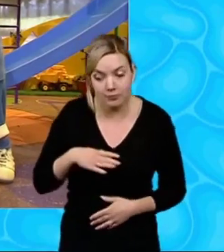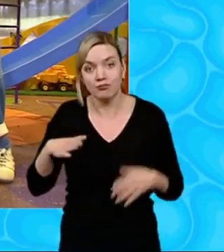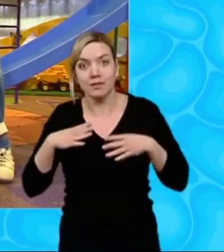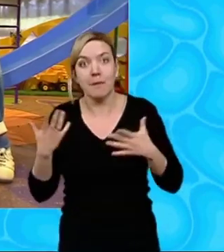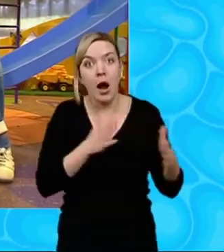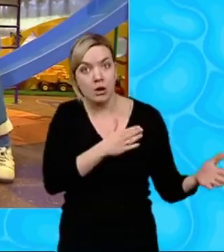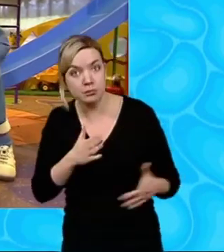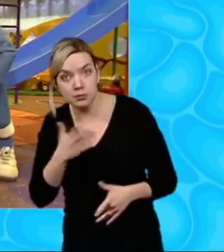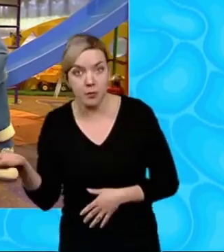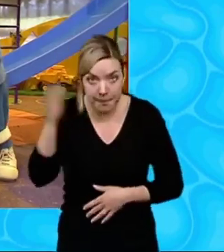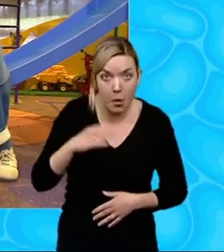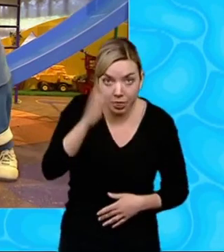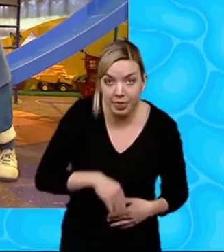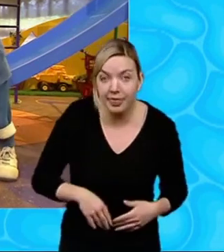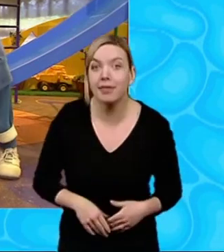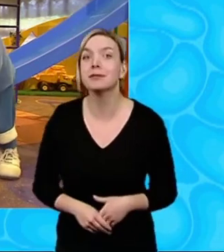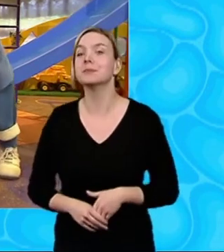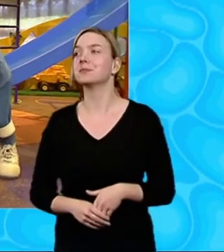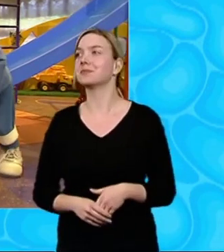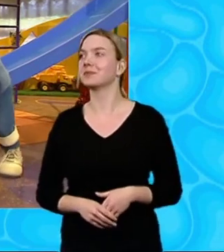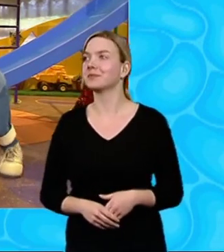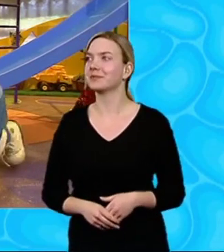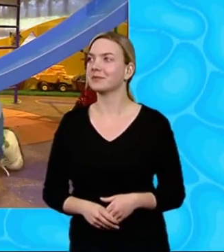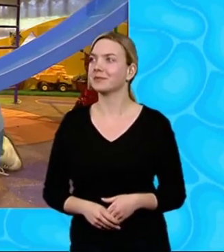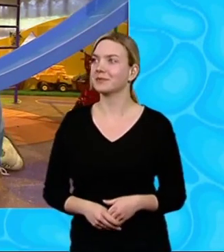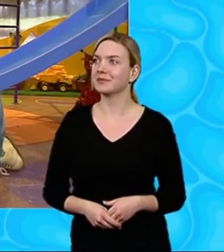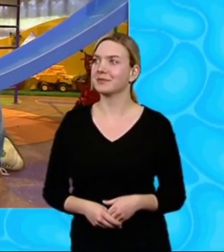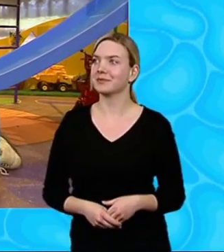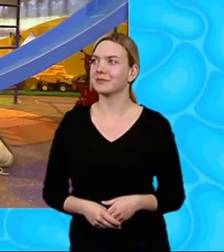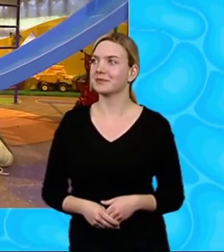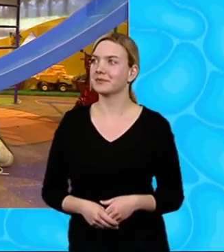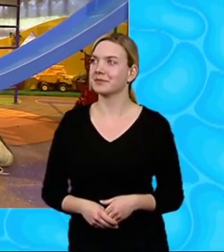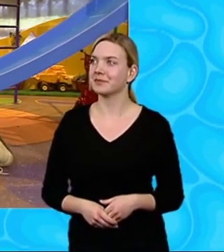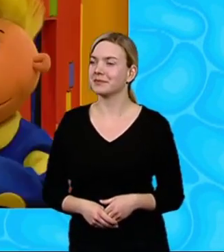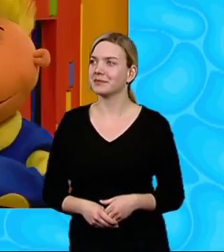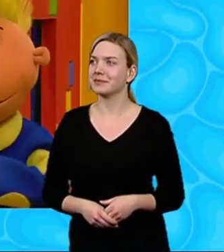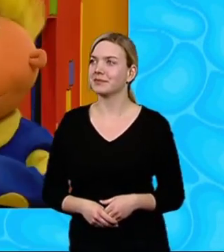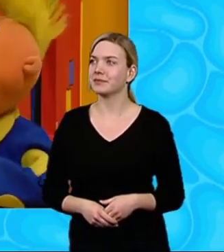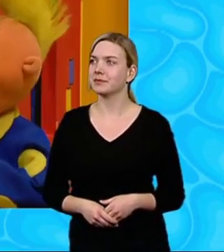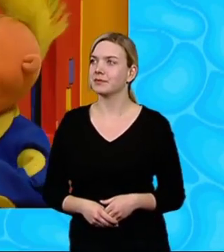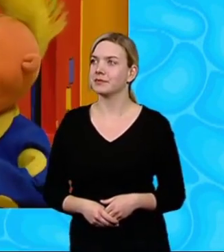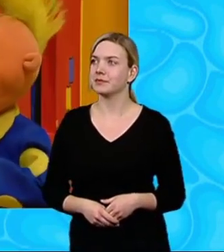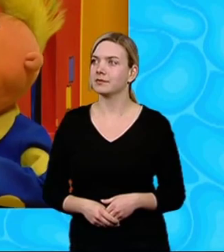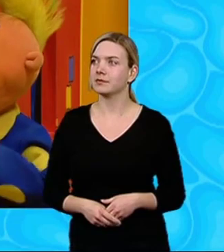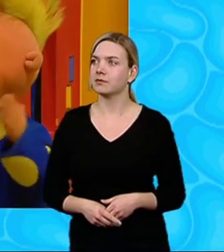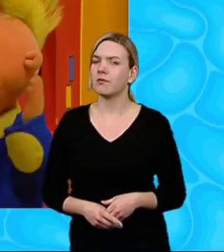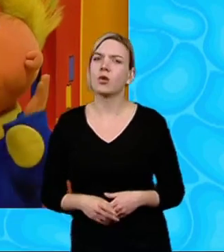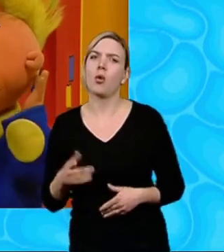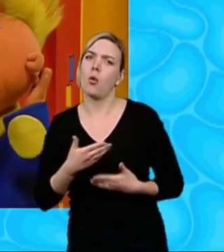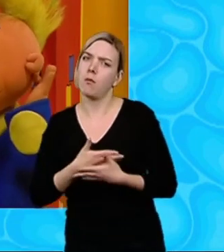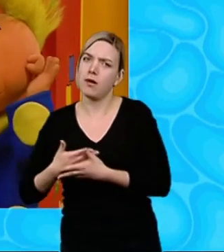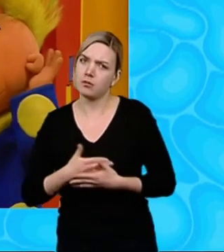you two Come on, Izzles Come on, Doodles Oh, yeah Oh, baby Dolly's hungry